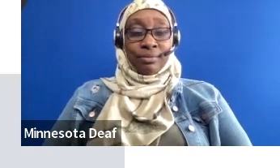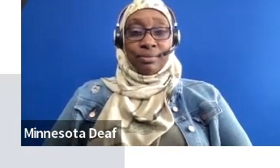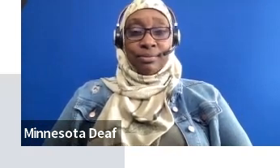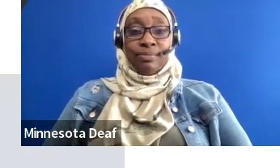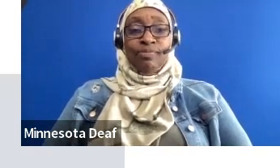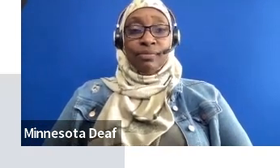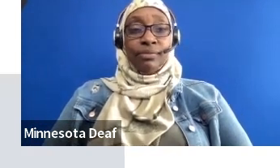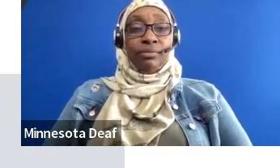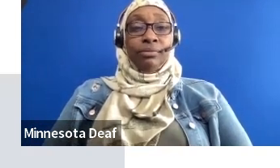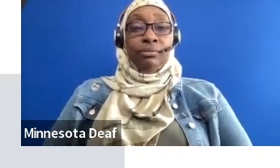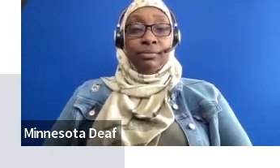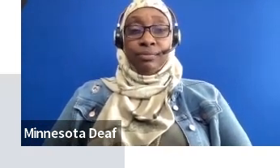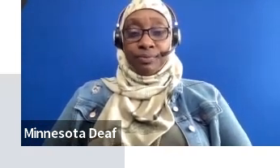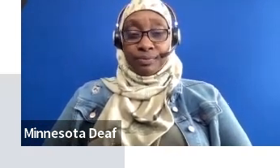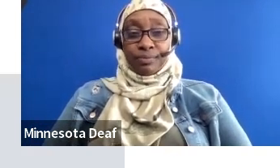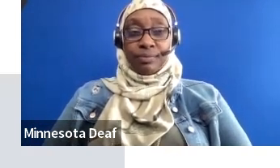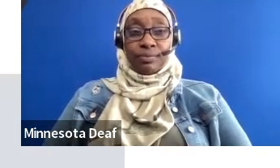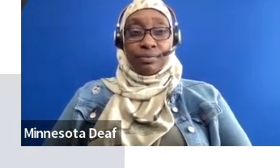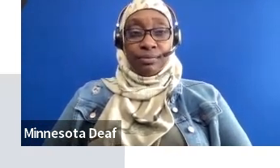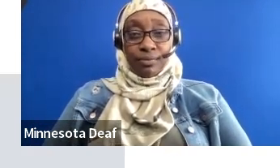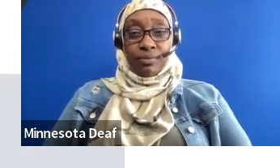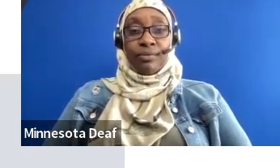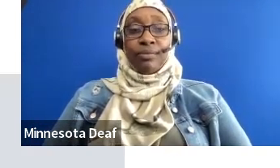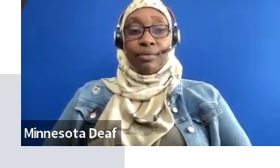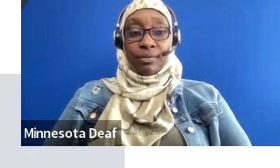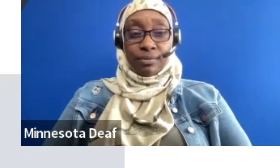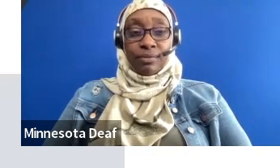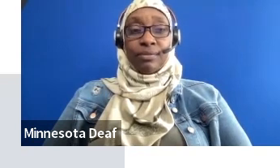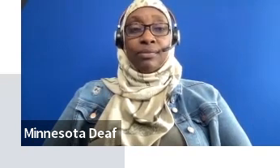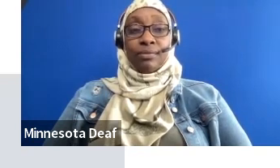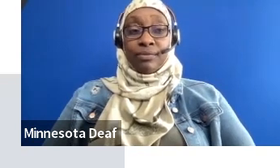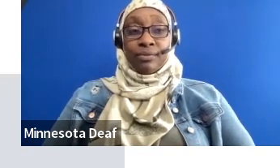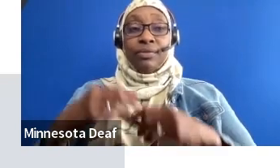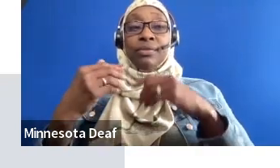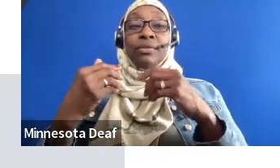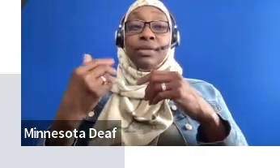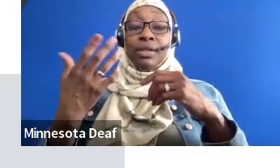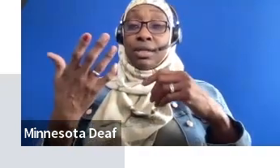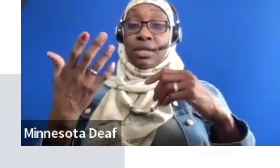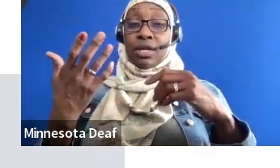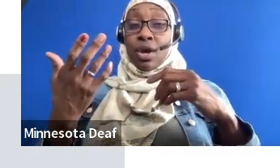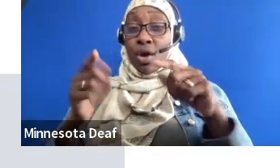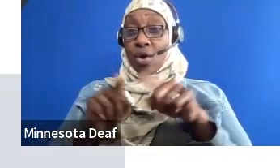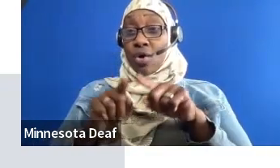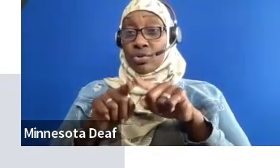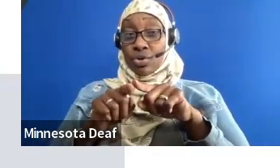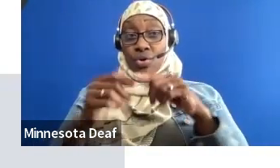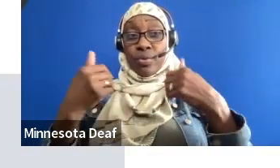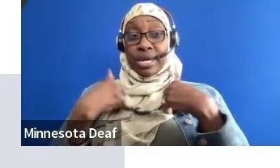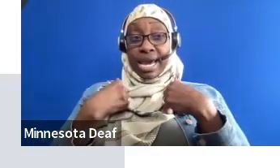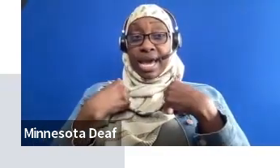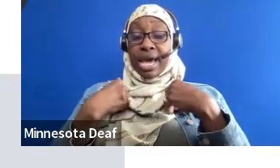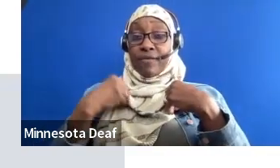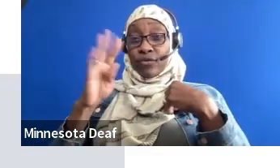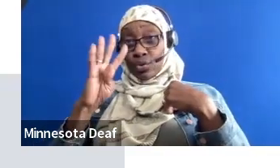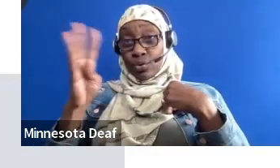So we focus on mentoring. have career readiness. We have some fun things as well, right? So we have creative youth development. We have